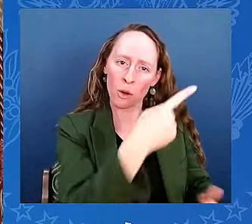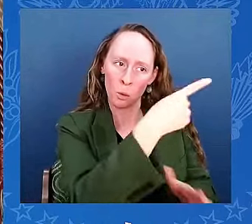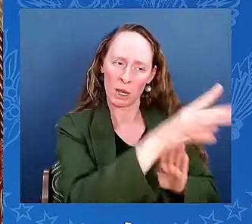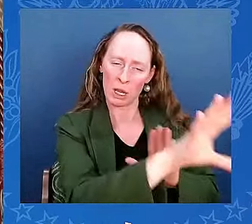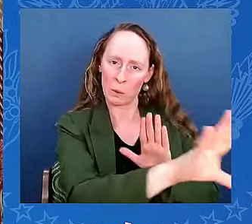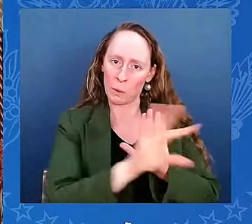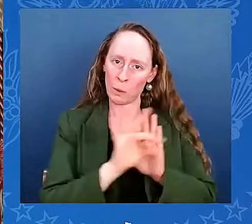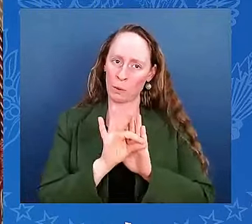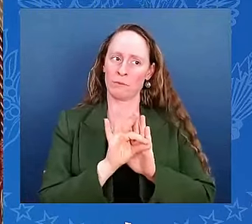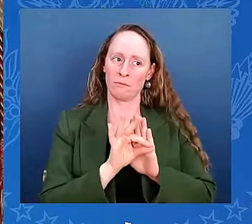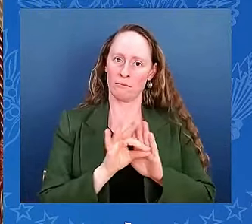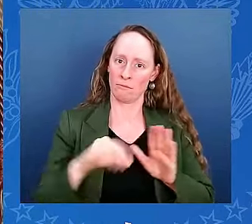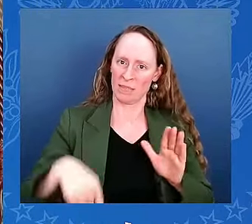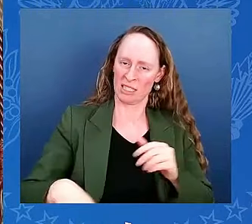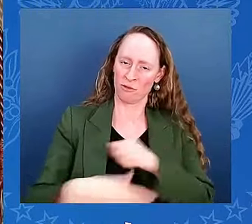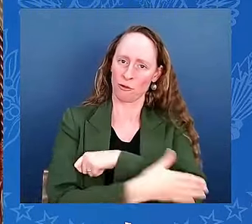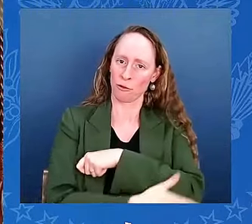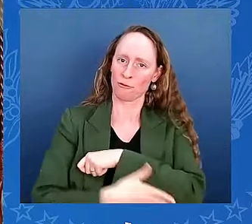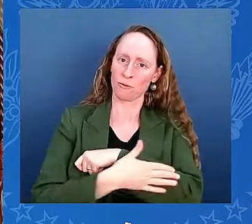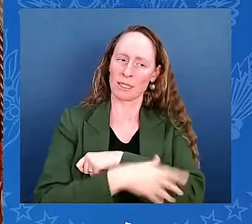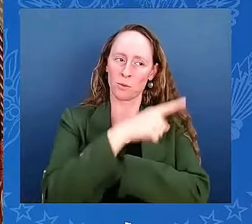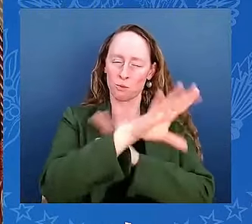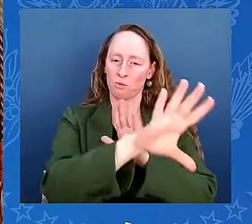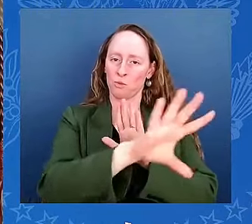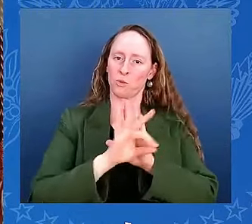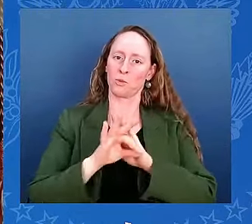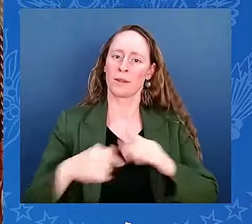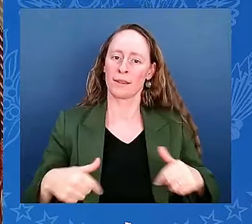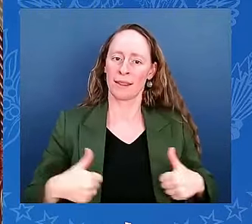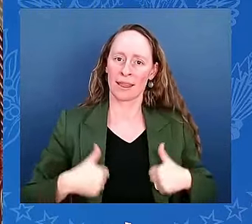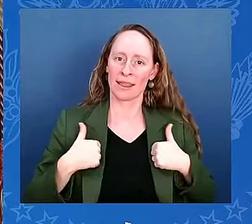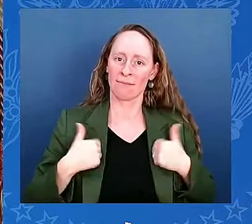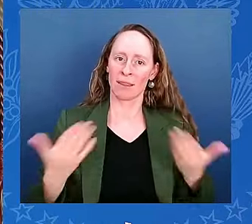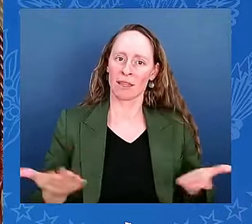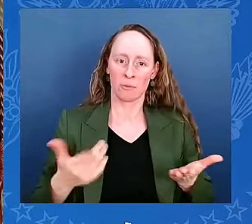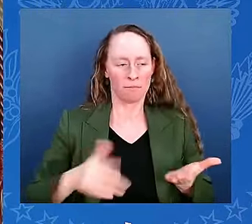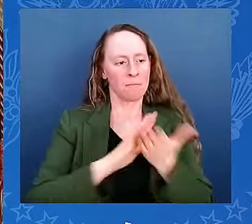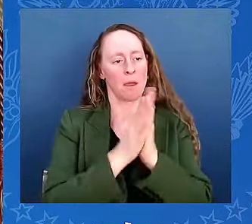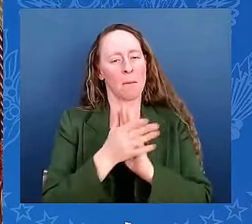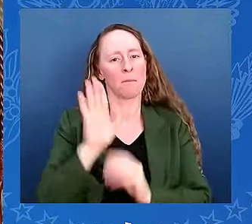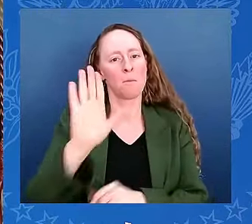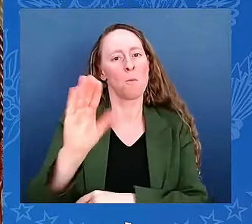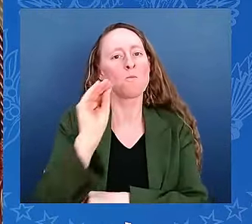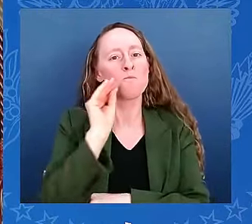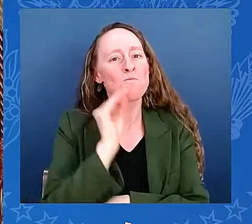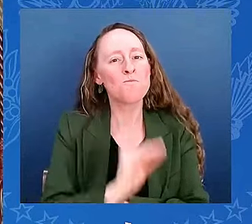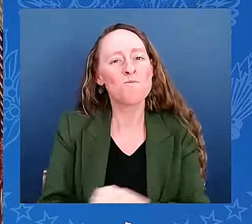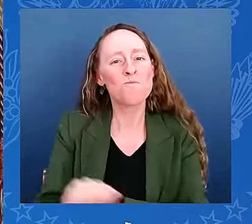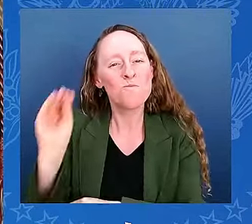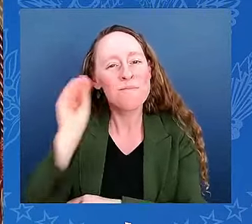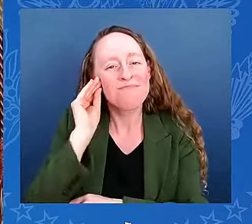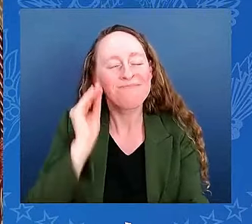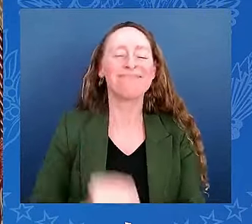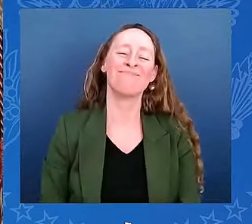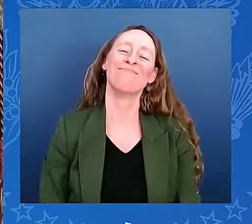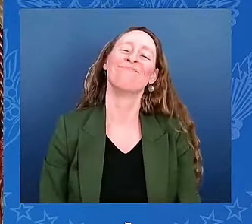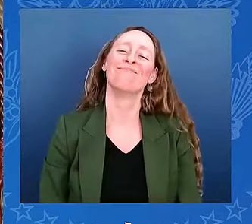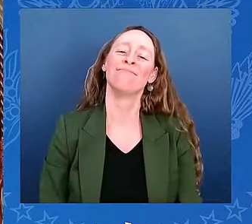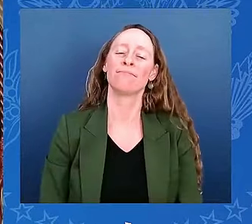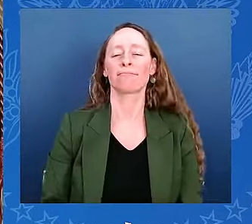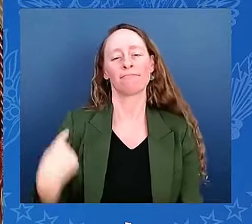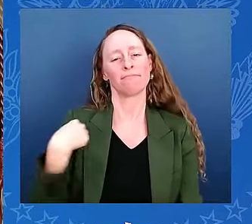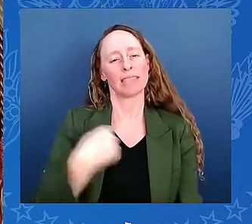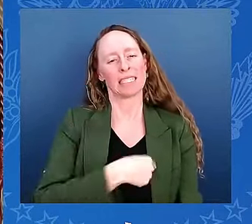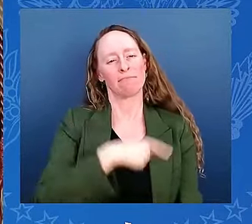That is the opportunity that we are faced with today. To choose America as our home over